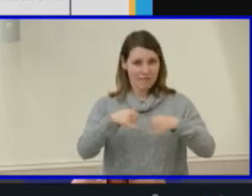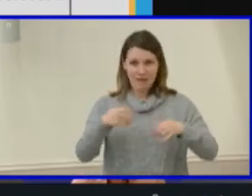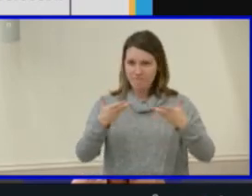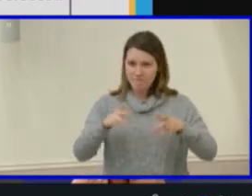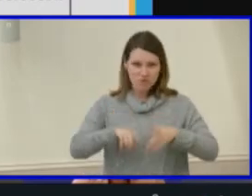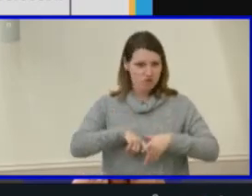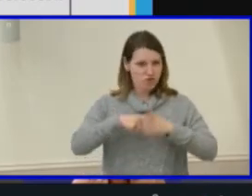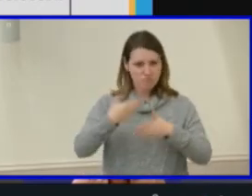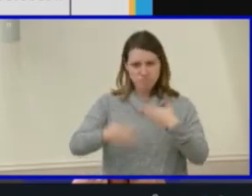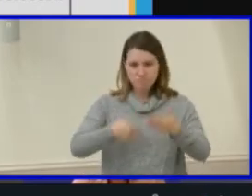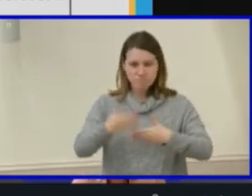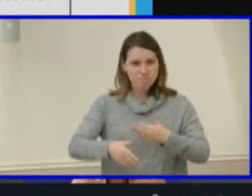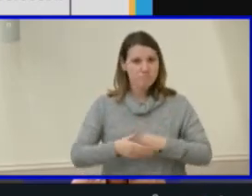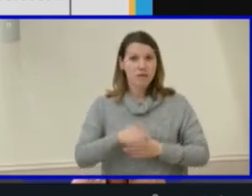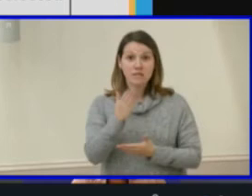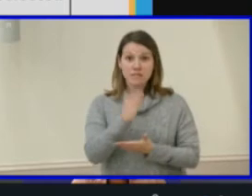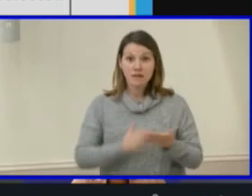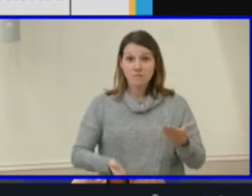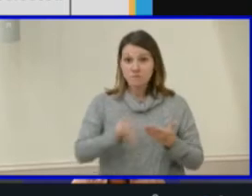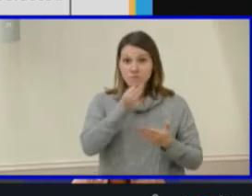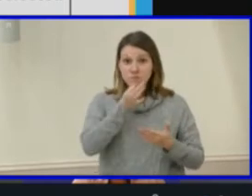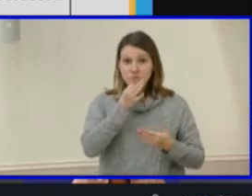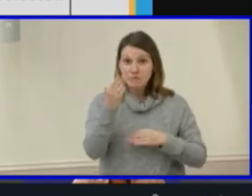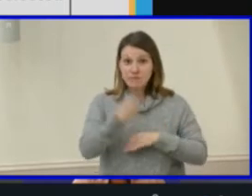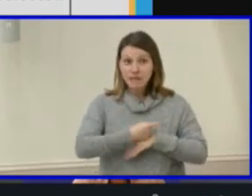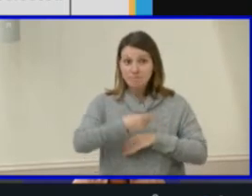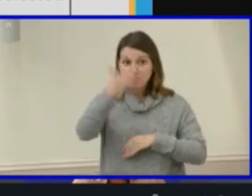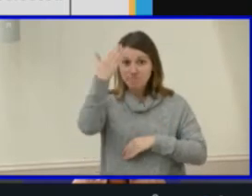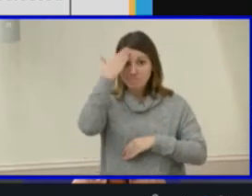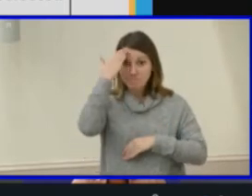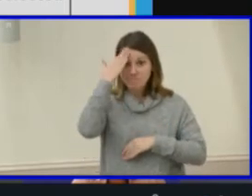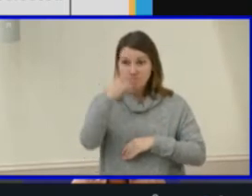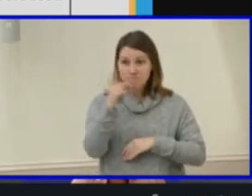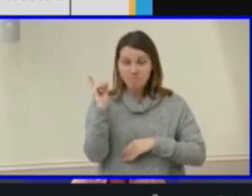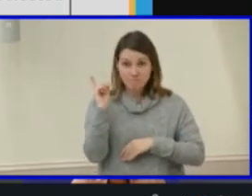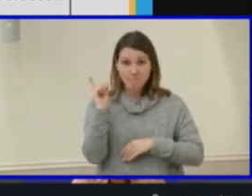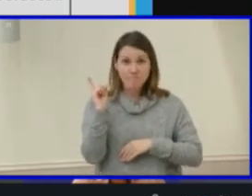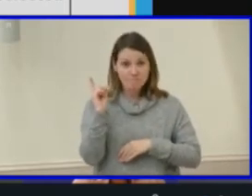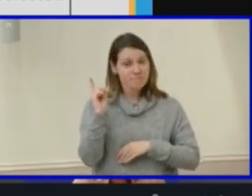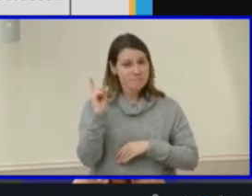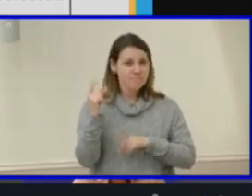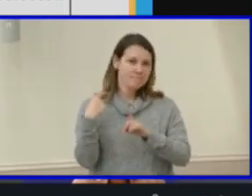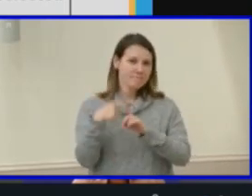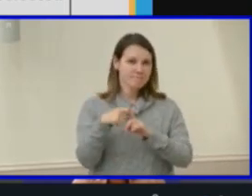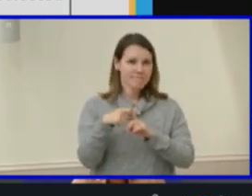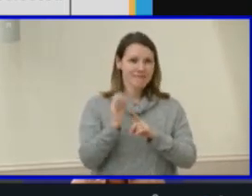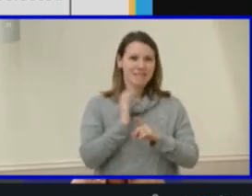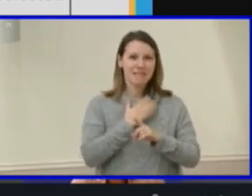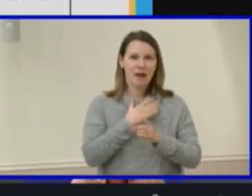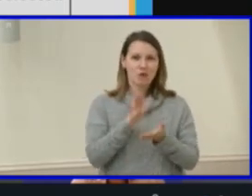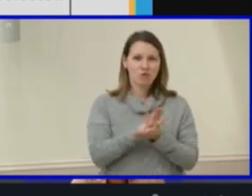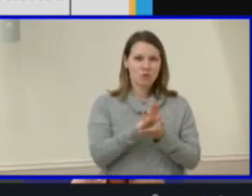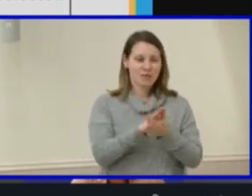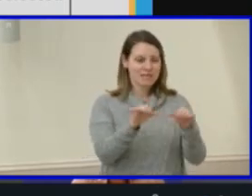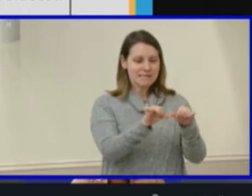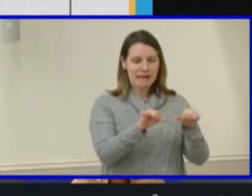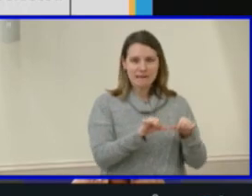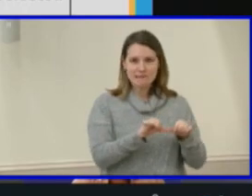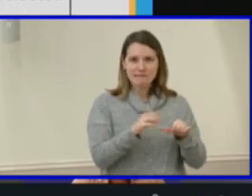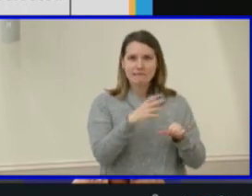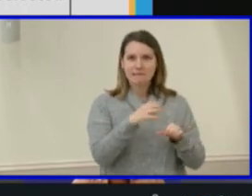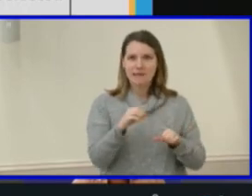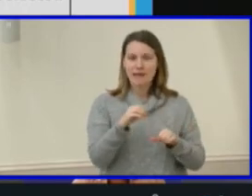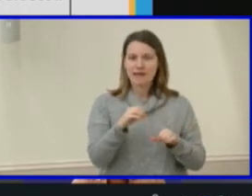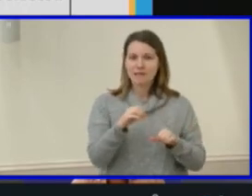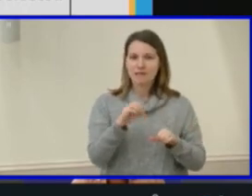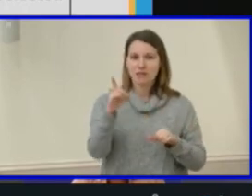Here are some of the upcoming dates to make note of as well as Henrico's Maggie L. Walker Governor's School site and the Maggie L.